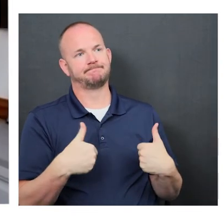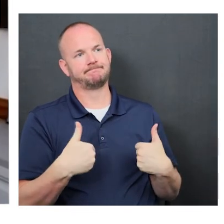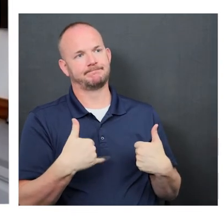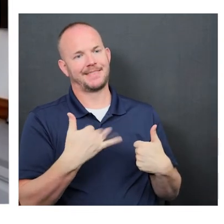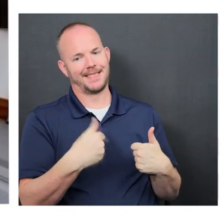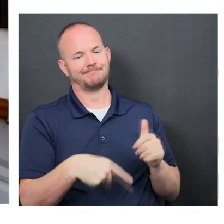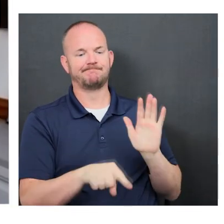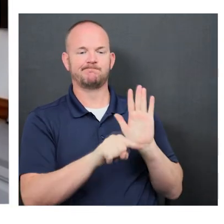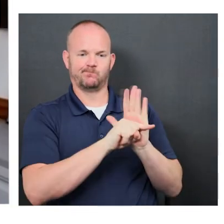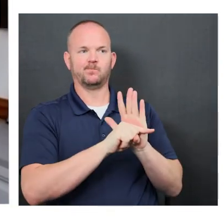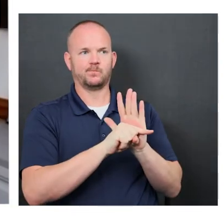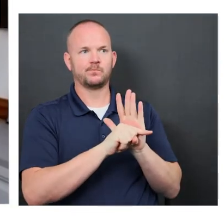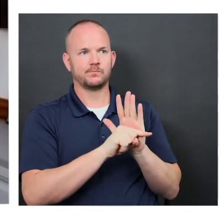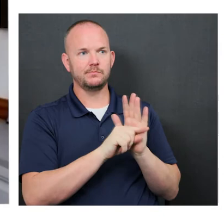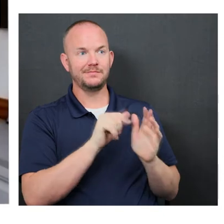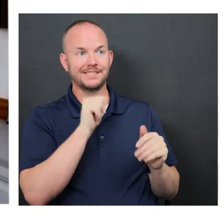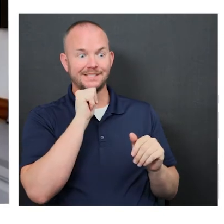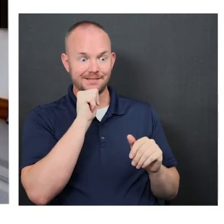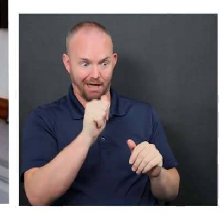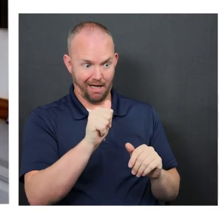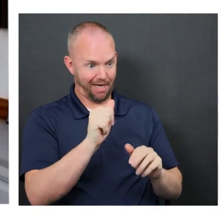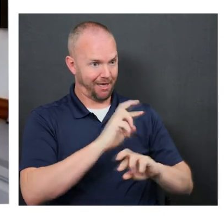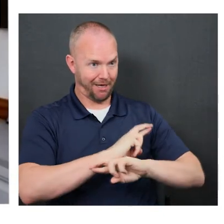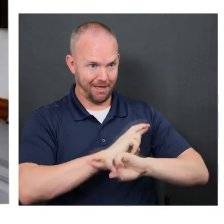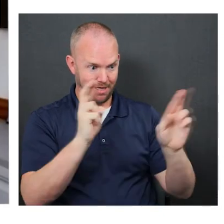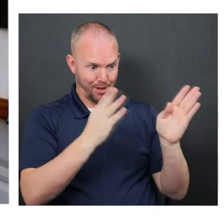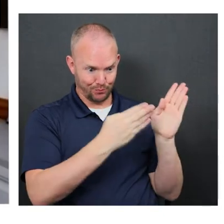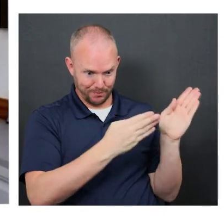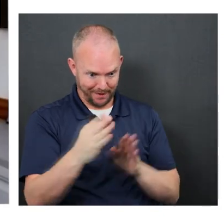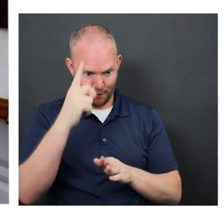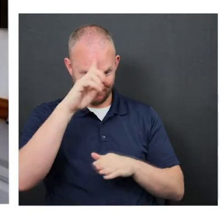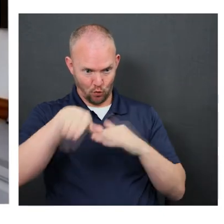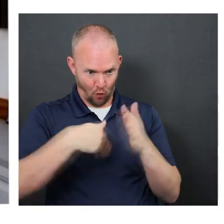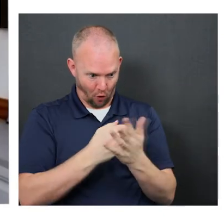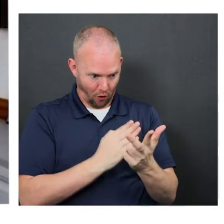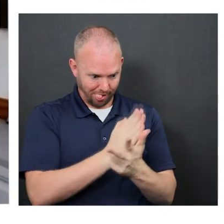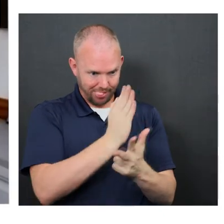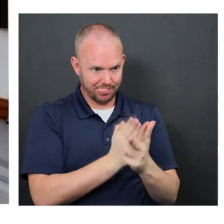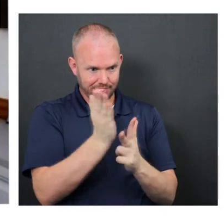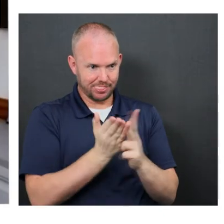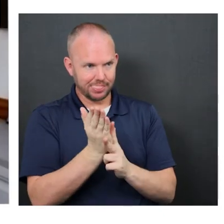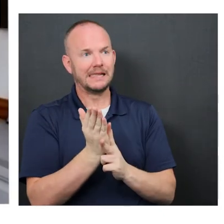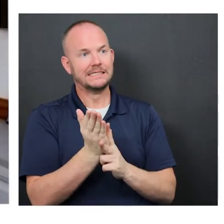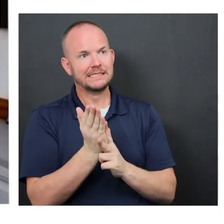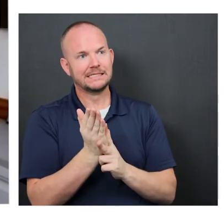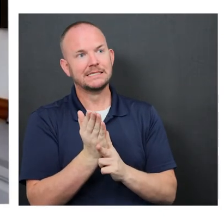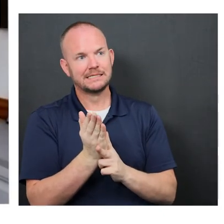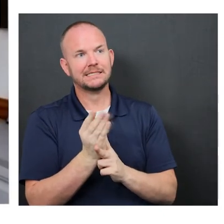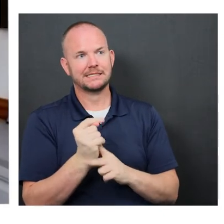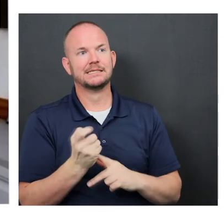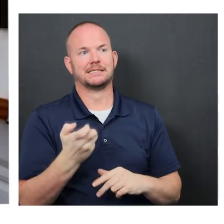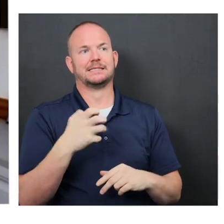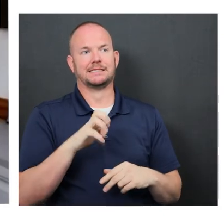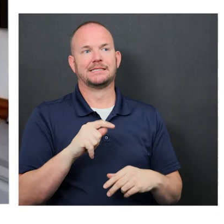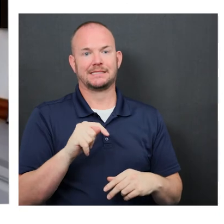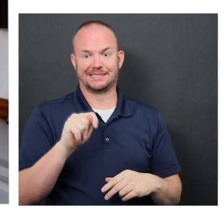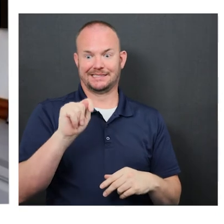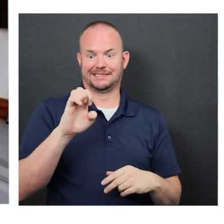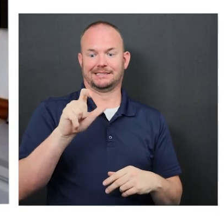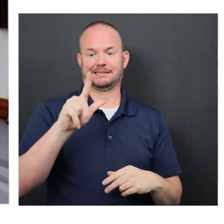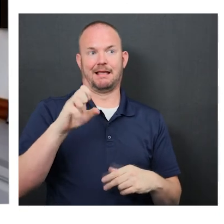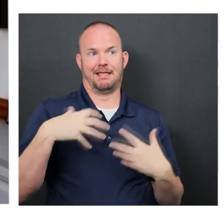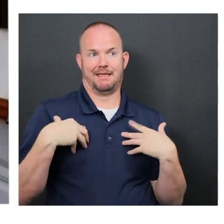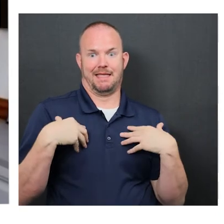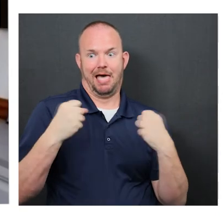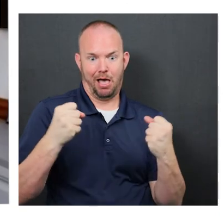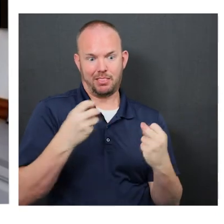drawback is like, if you're not prepared to be able to offer the different modalities, telehealth, for instance, right? We're all being